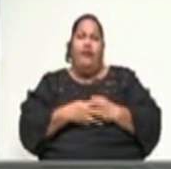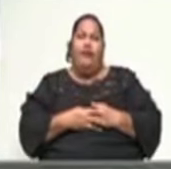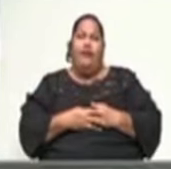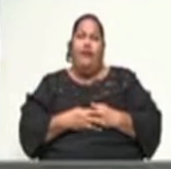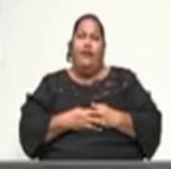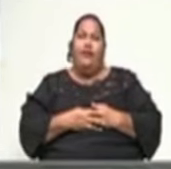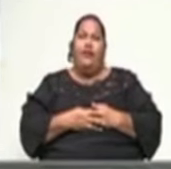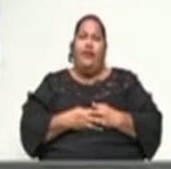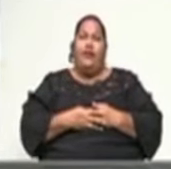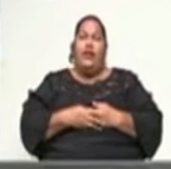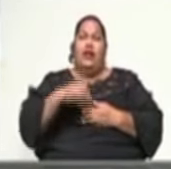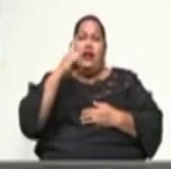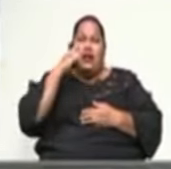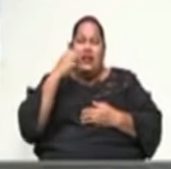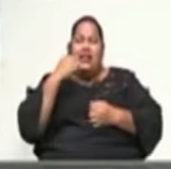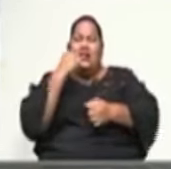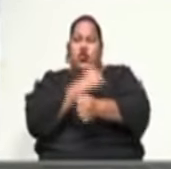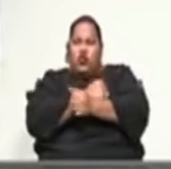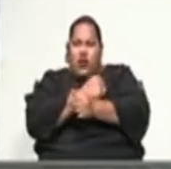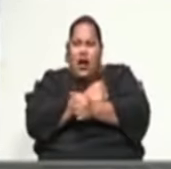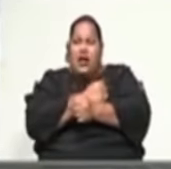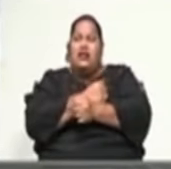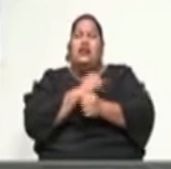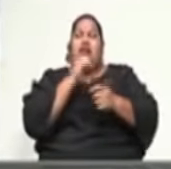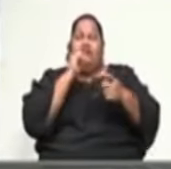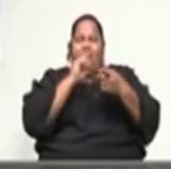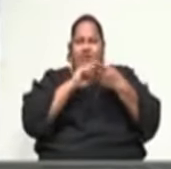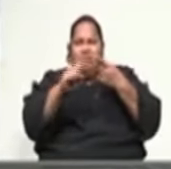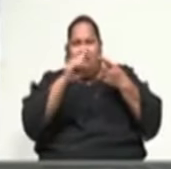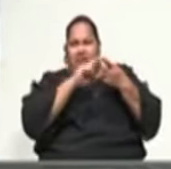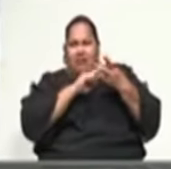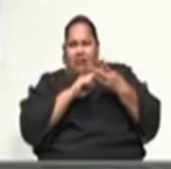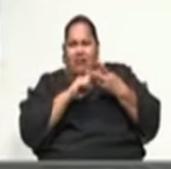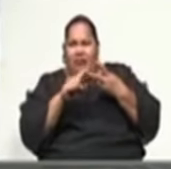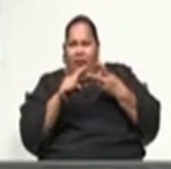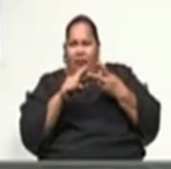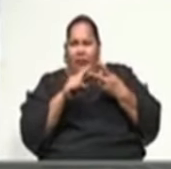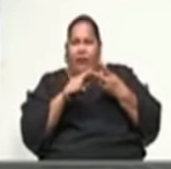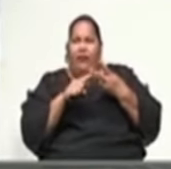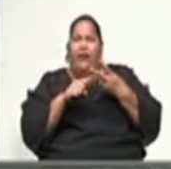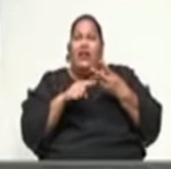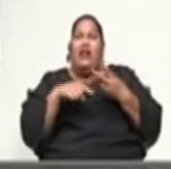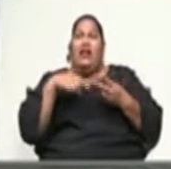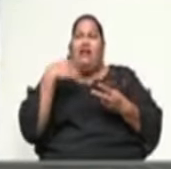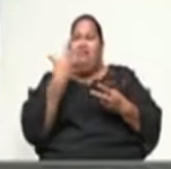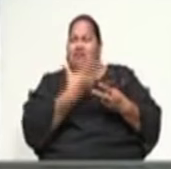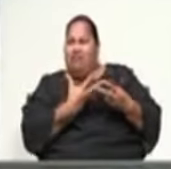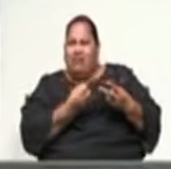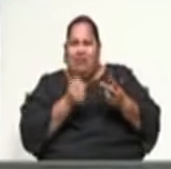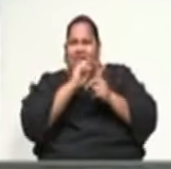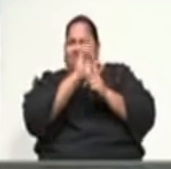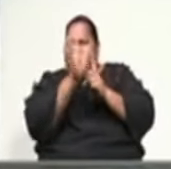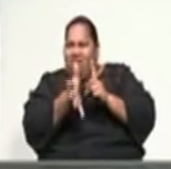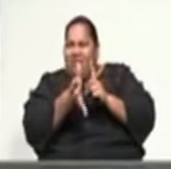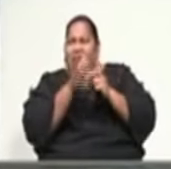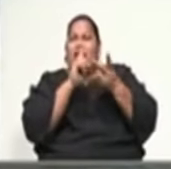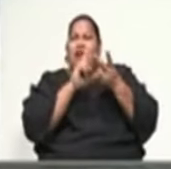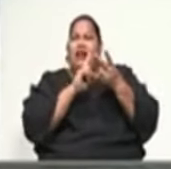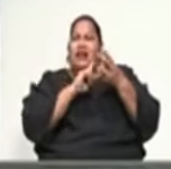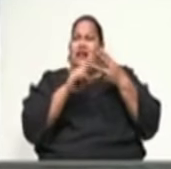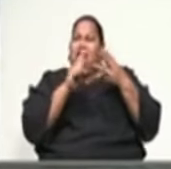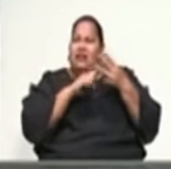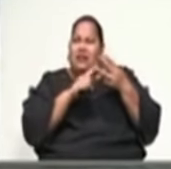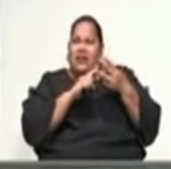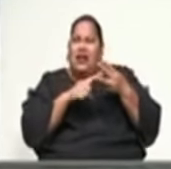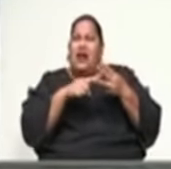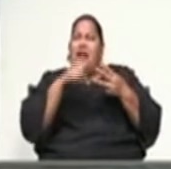reproductive rights uh we're looking at this lgb plus community we are looking at